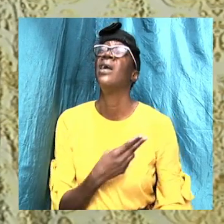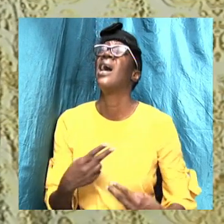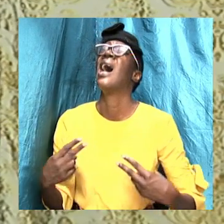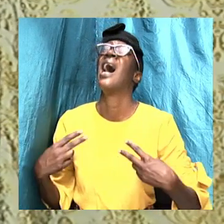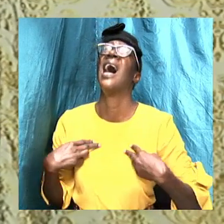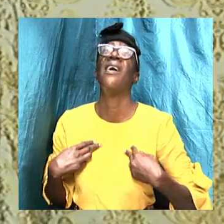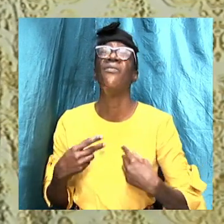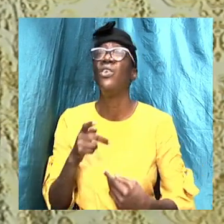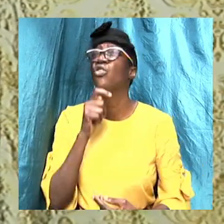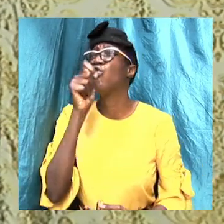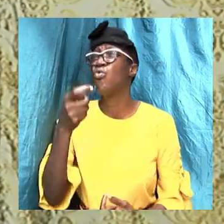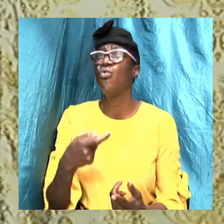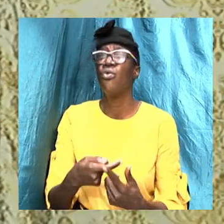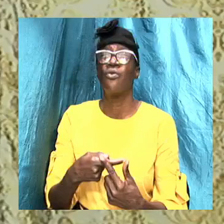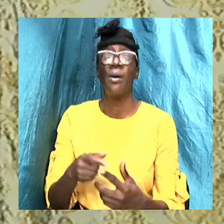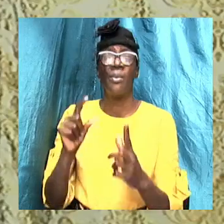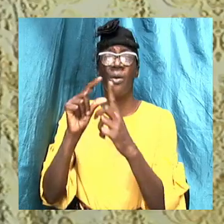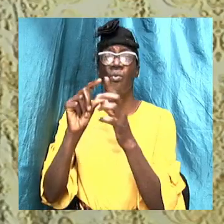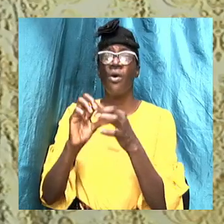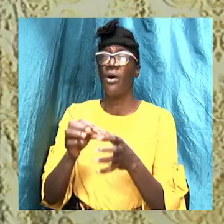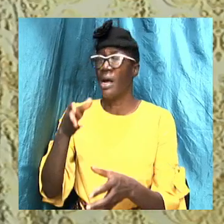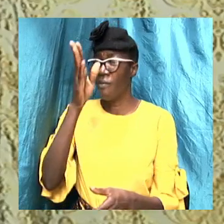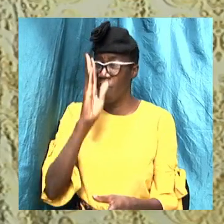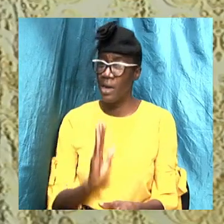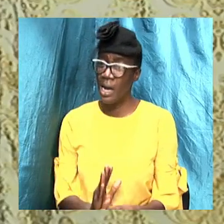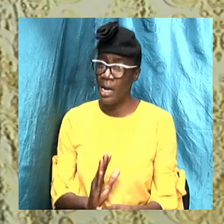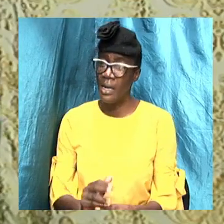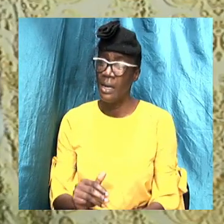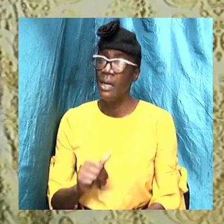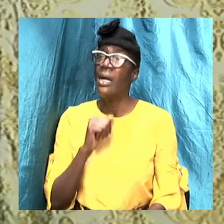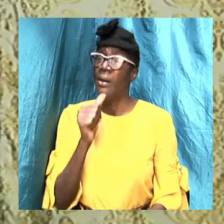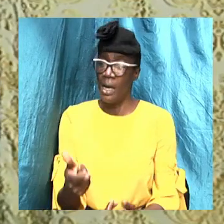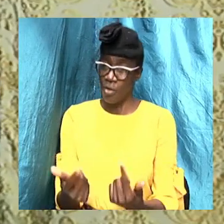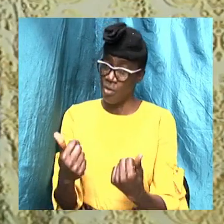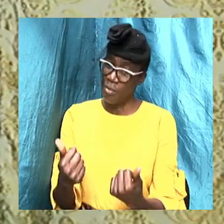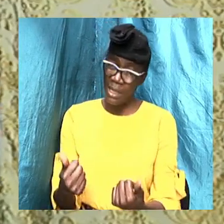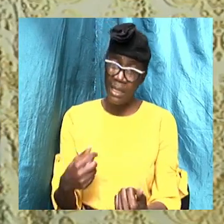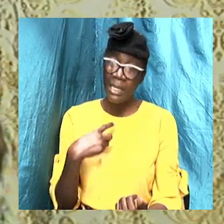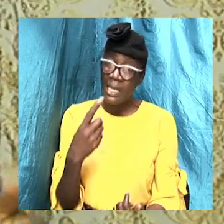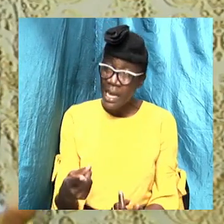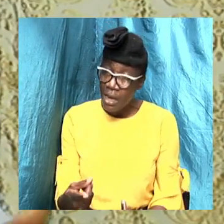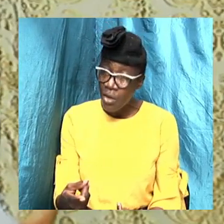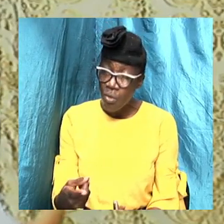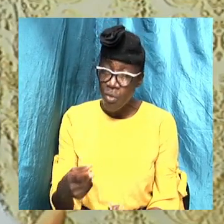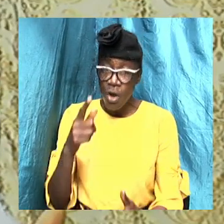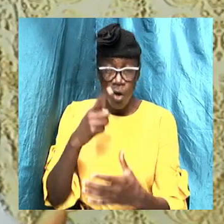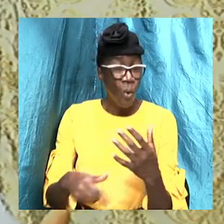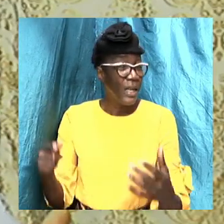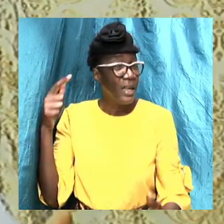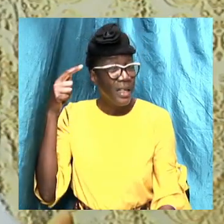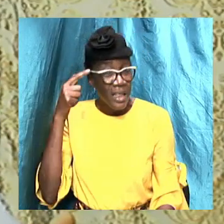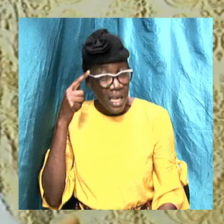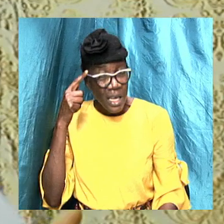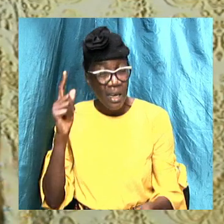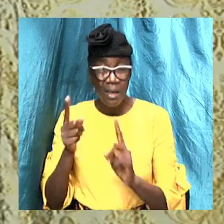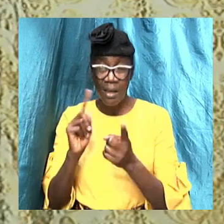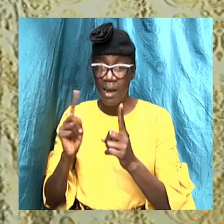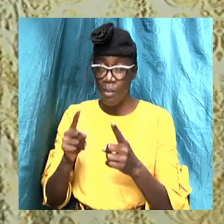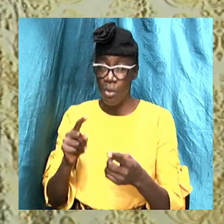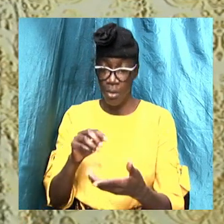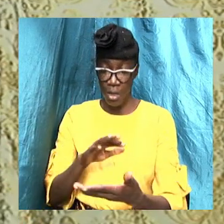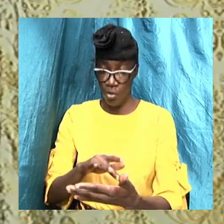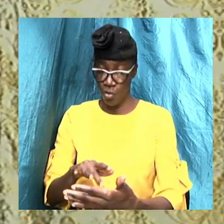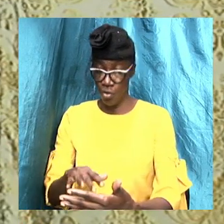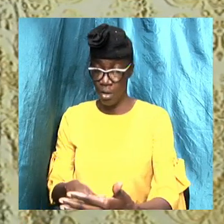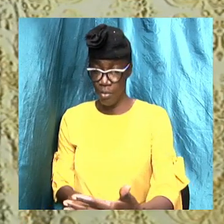the word of God. And I'm not coming here to tell you something that I think about. We talk about the scriptures of the Old Testament, and we're